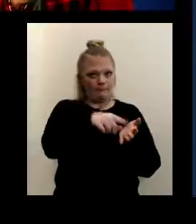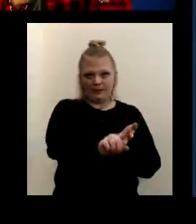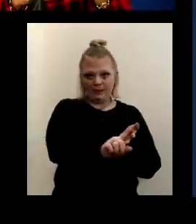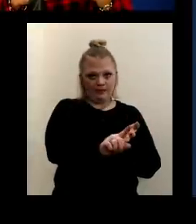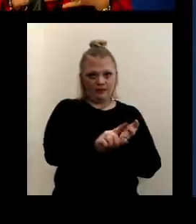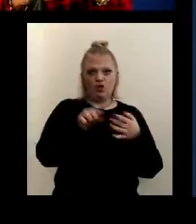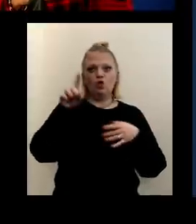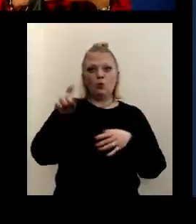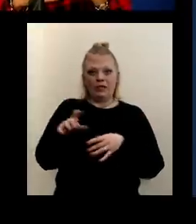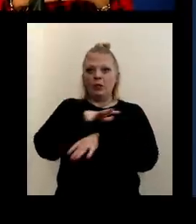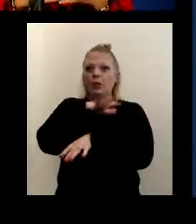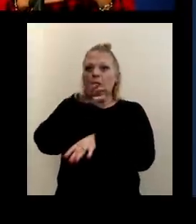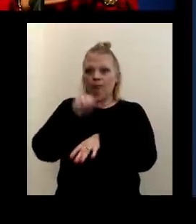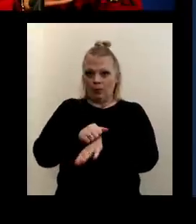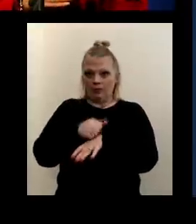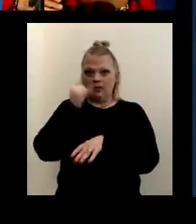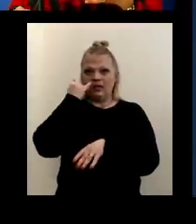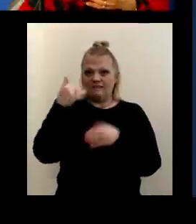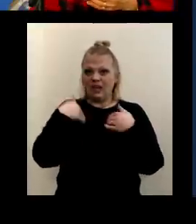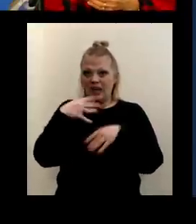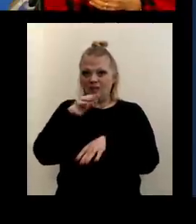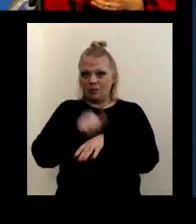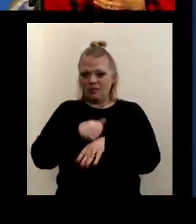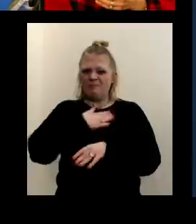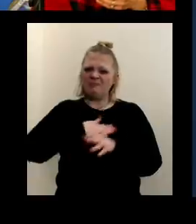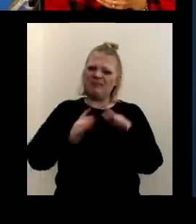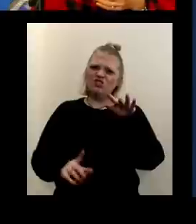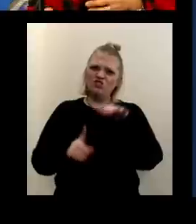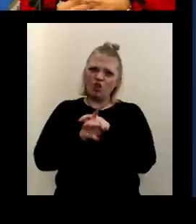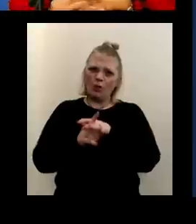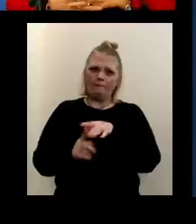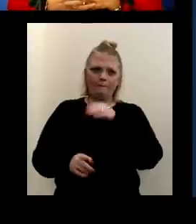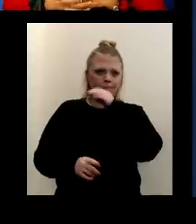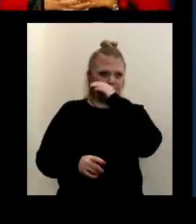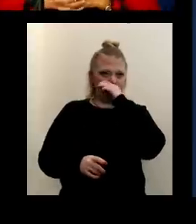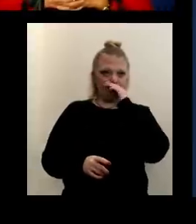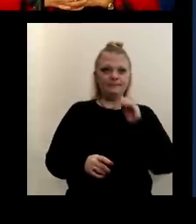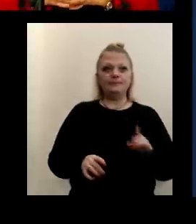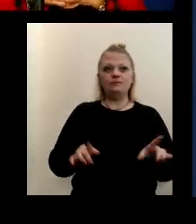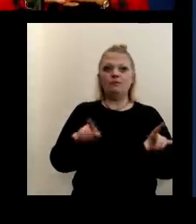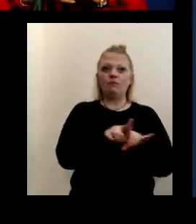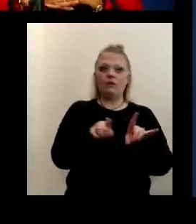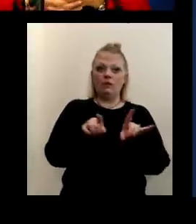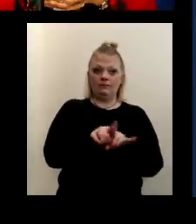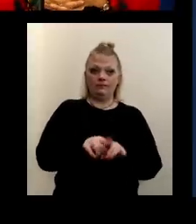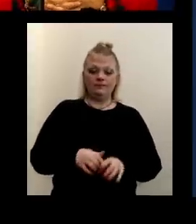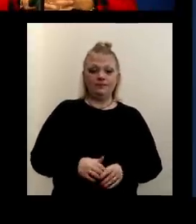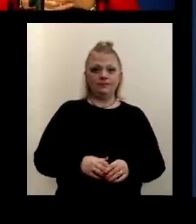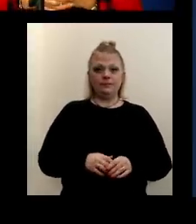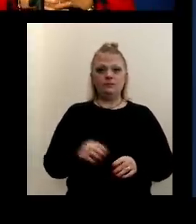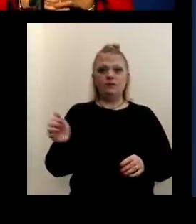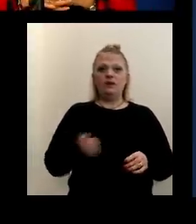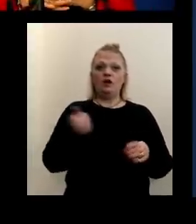you need is an appointment. If you have an appointment, please show up. Also, you know, our other health problems have,